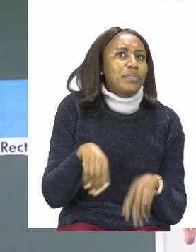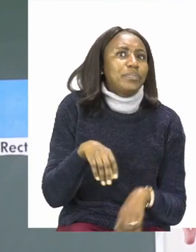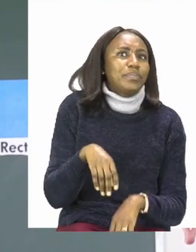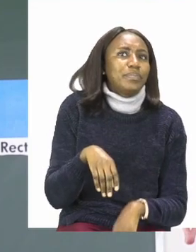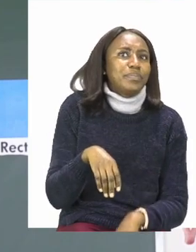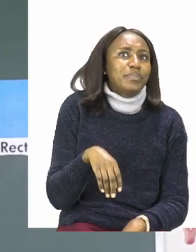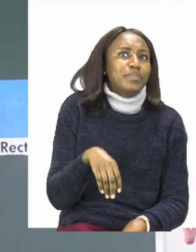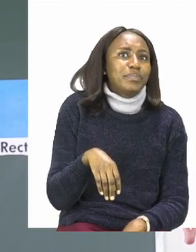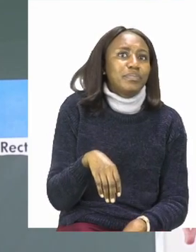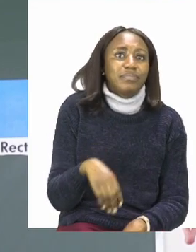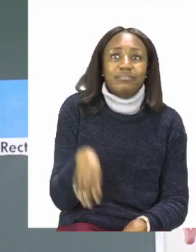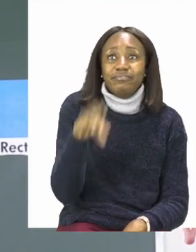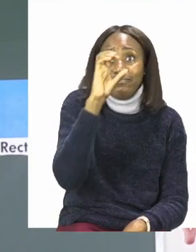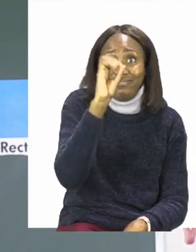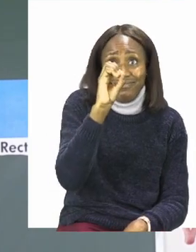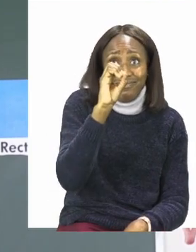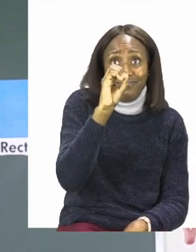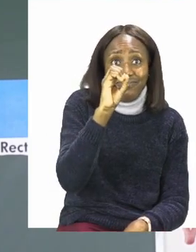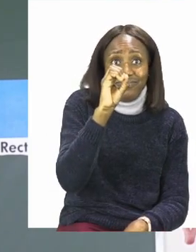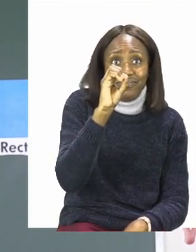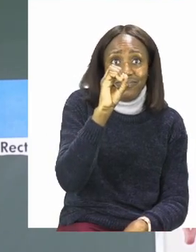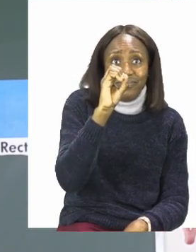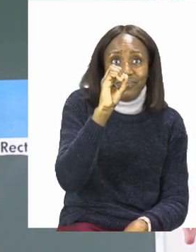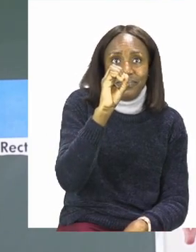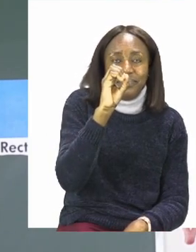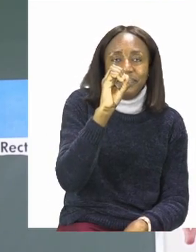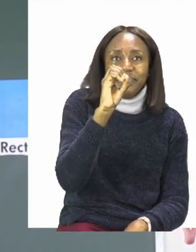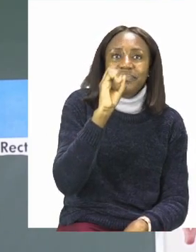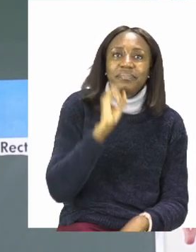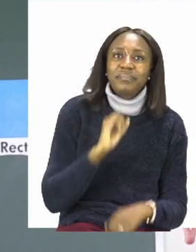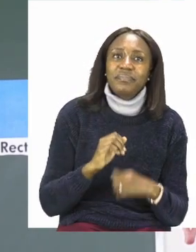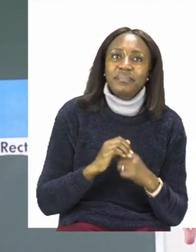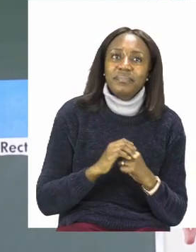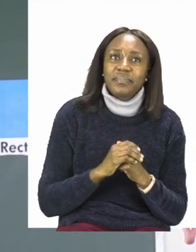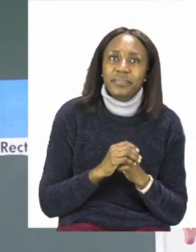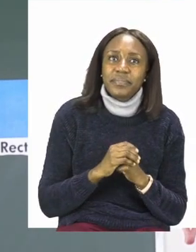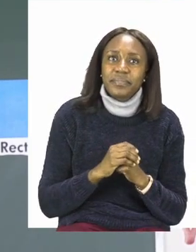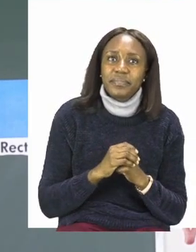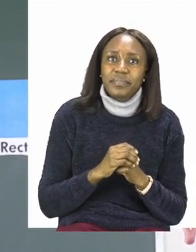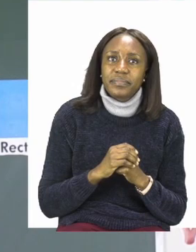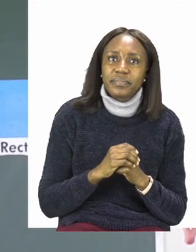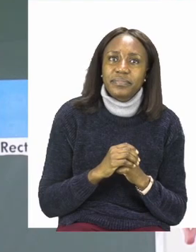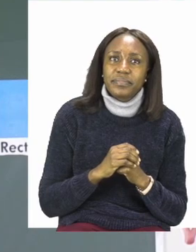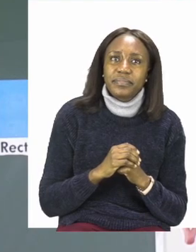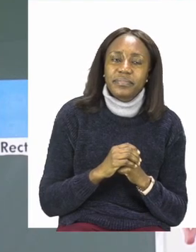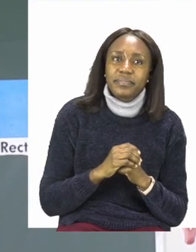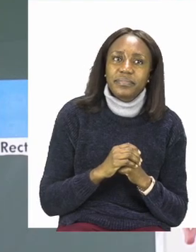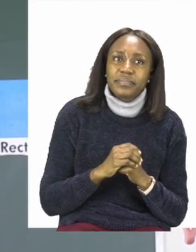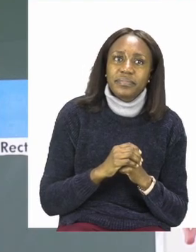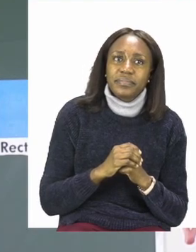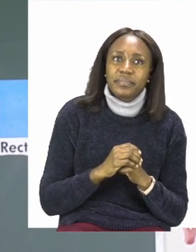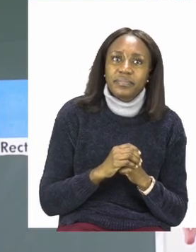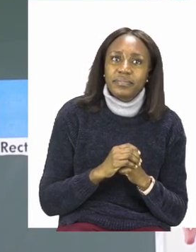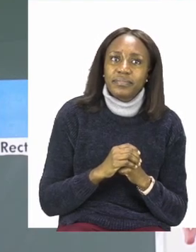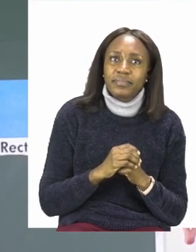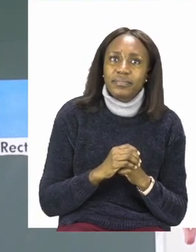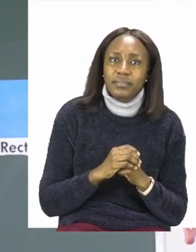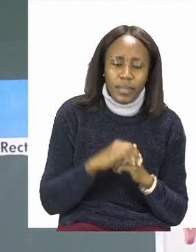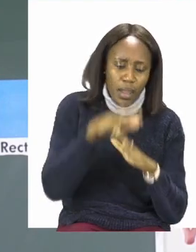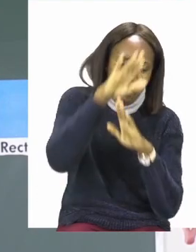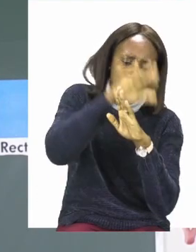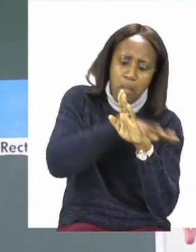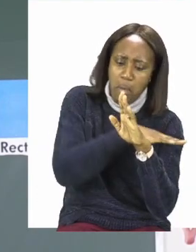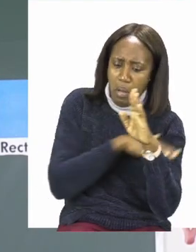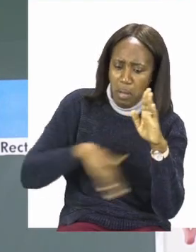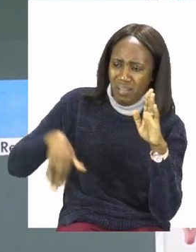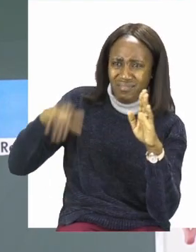a circle has no corners. So we are going to write the number zero. And then we need to count